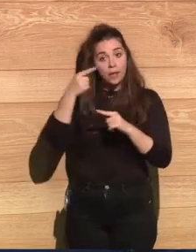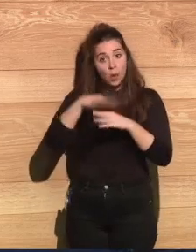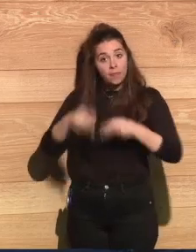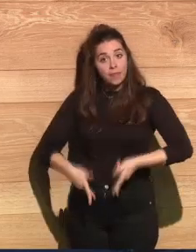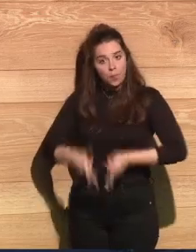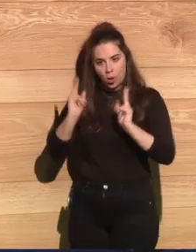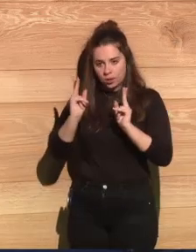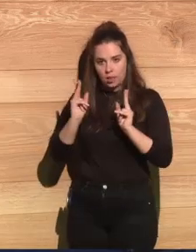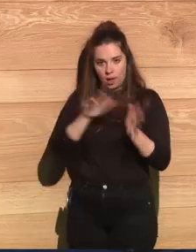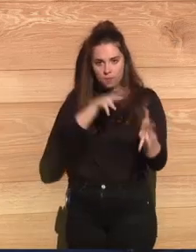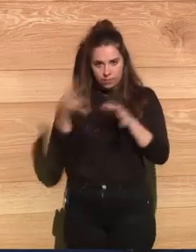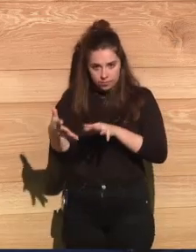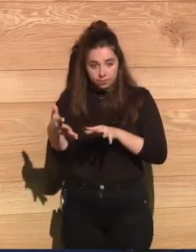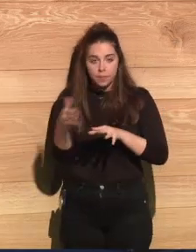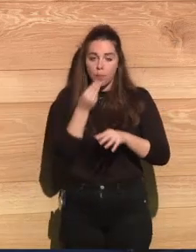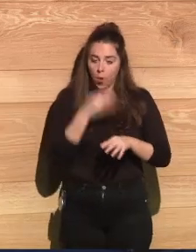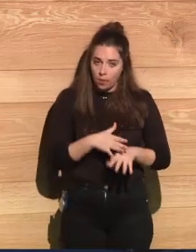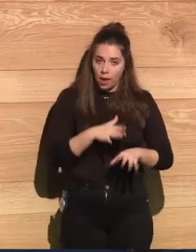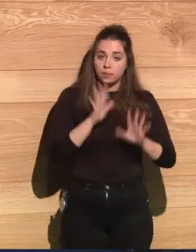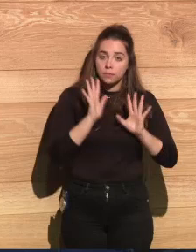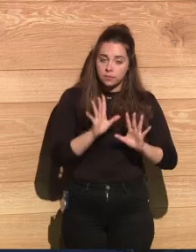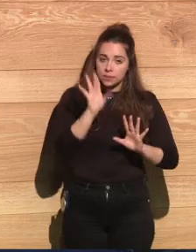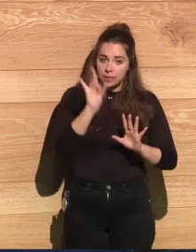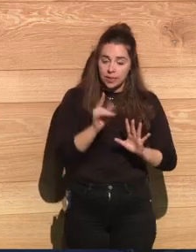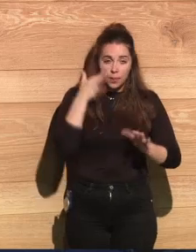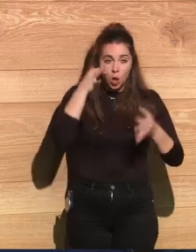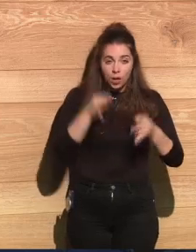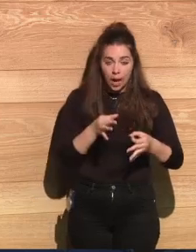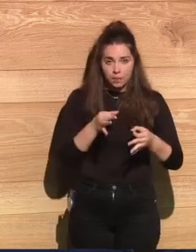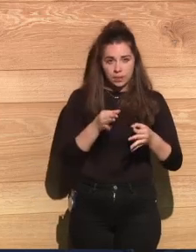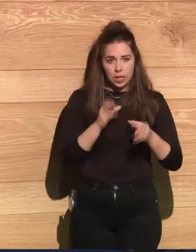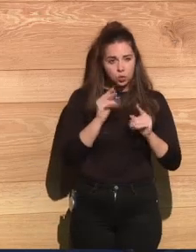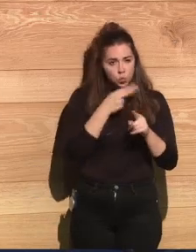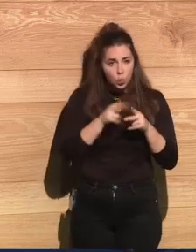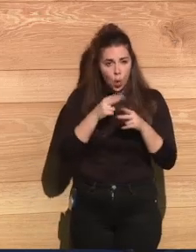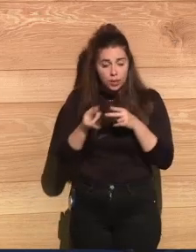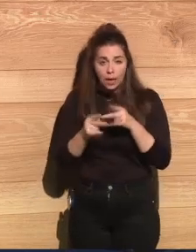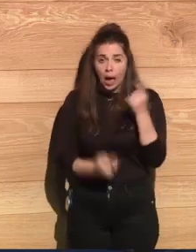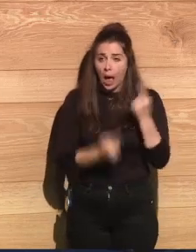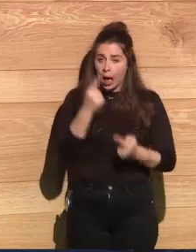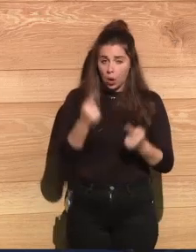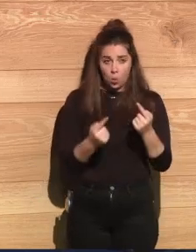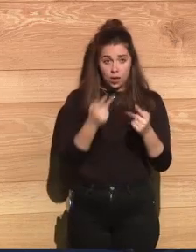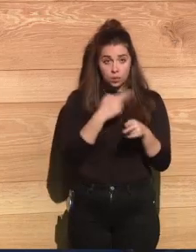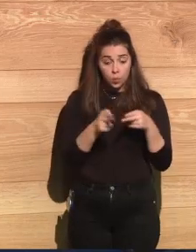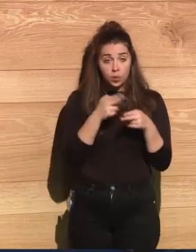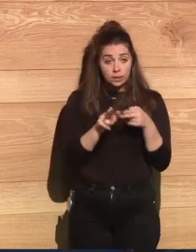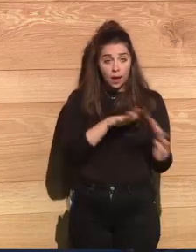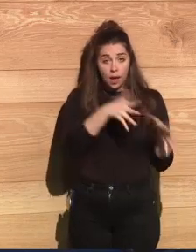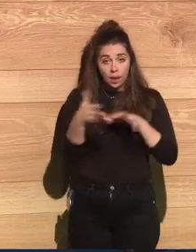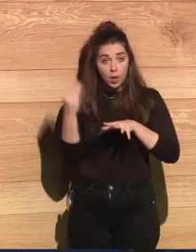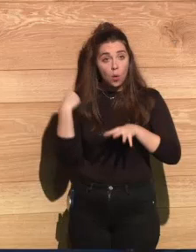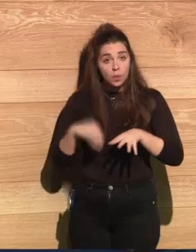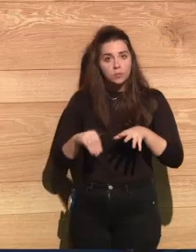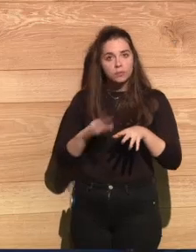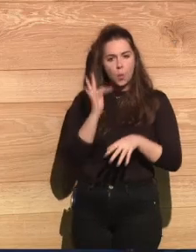actually, his policies, some of the policies are very good. Like reform in